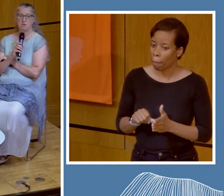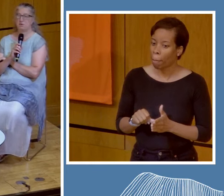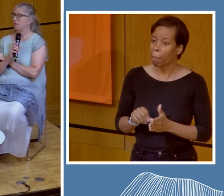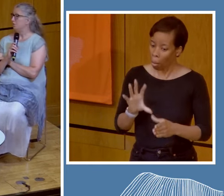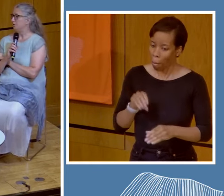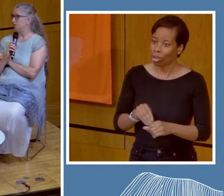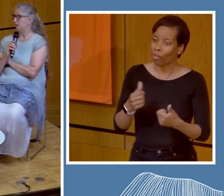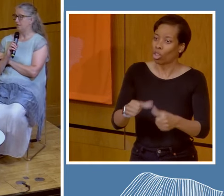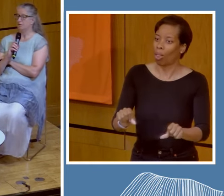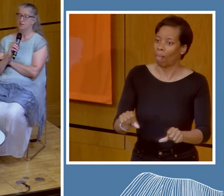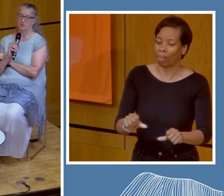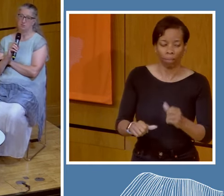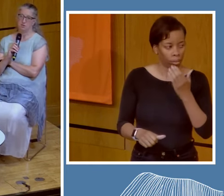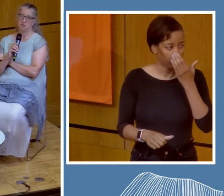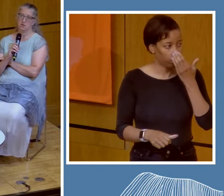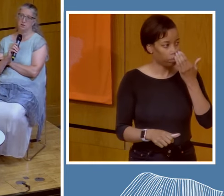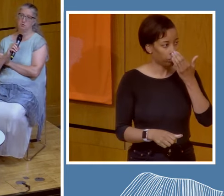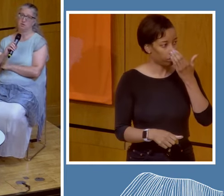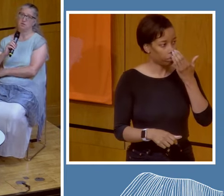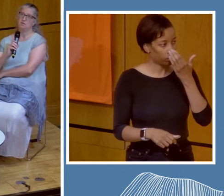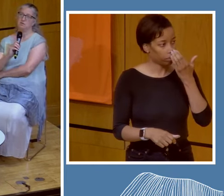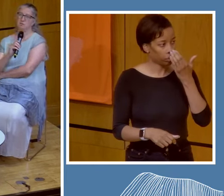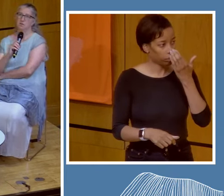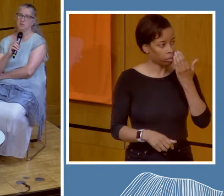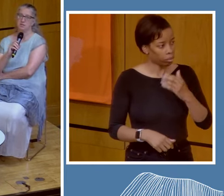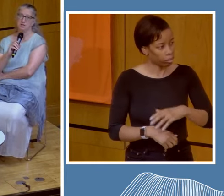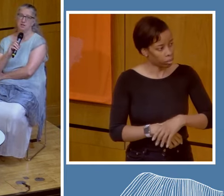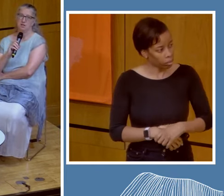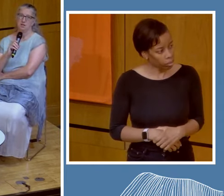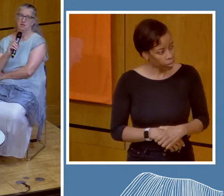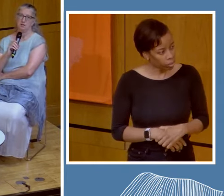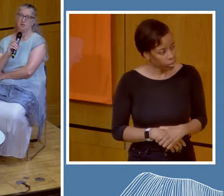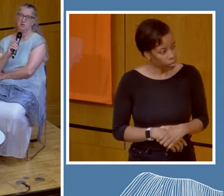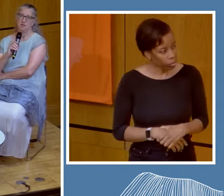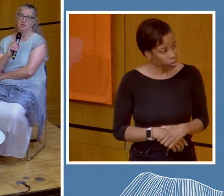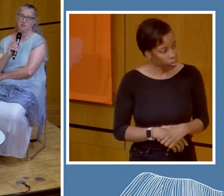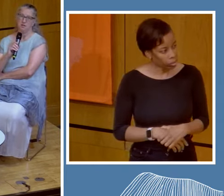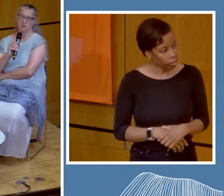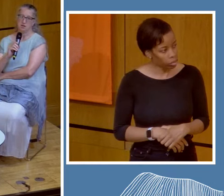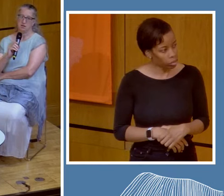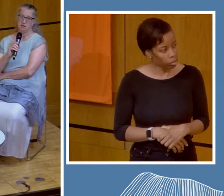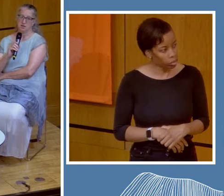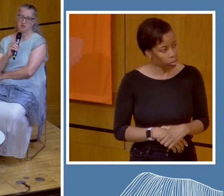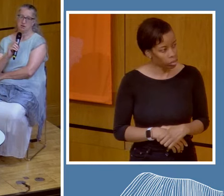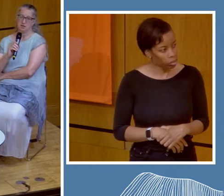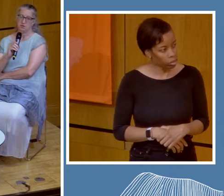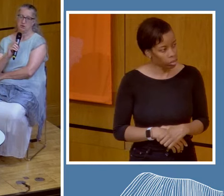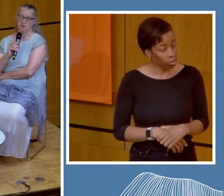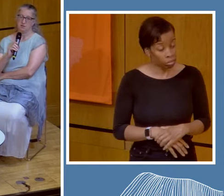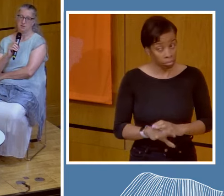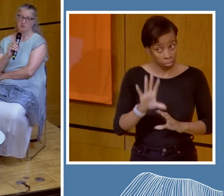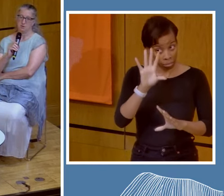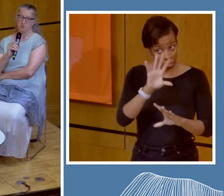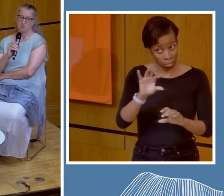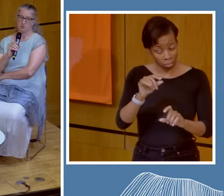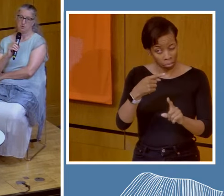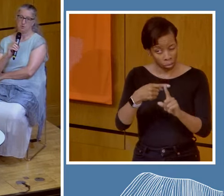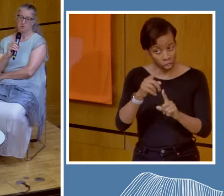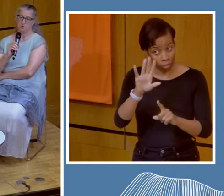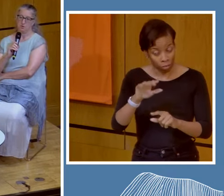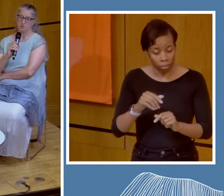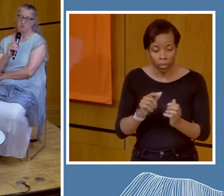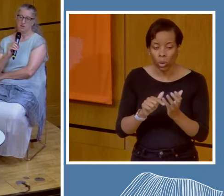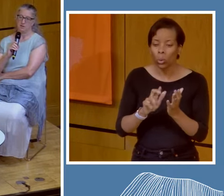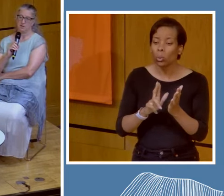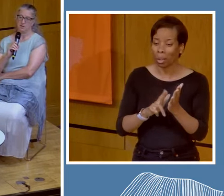Maybe I will just add, just a note of positivity, because the UN did sign the Declaration on the Rights of Indigenous Peoples,